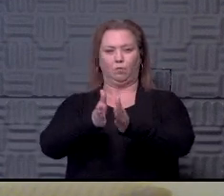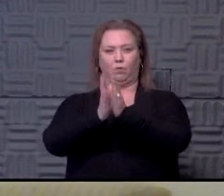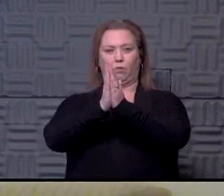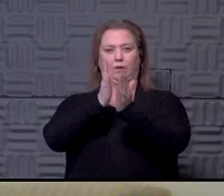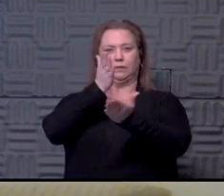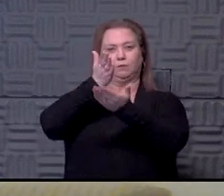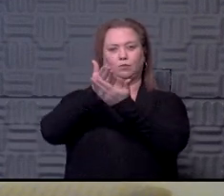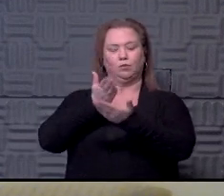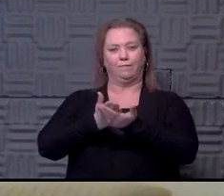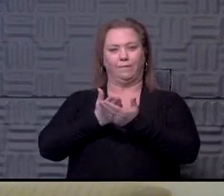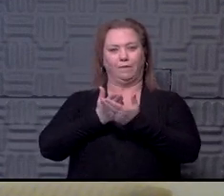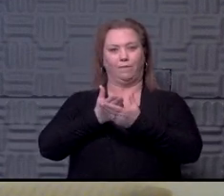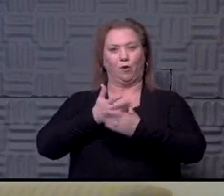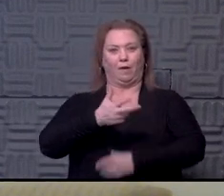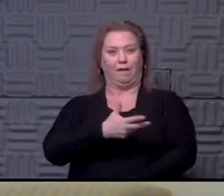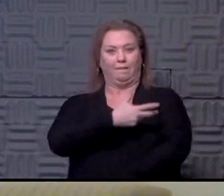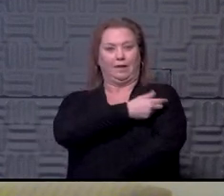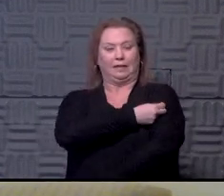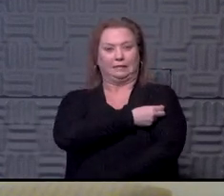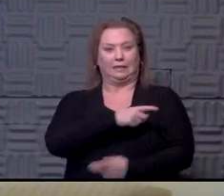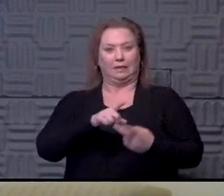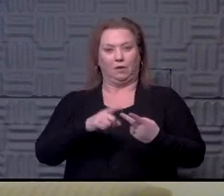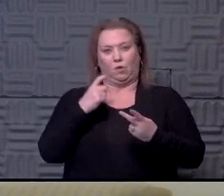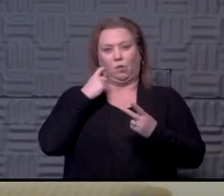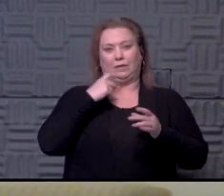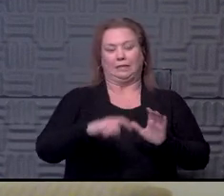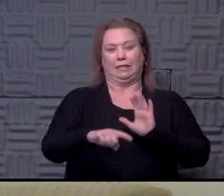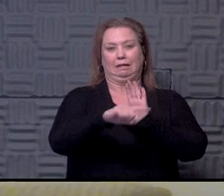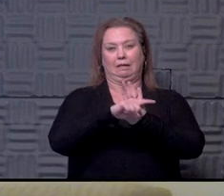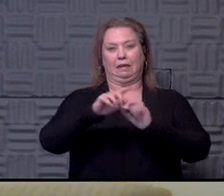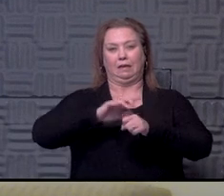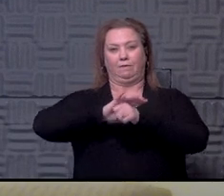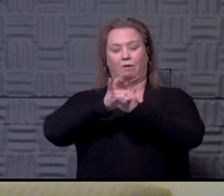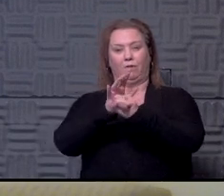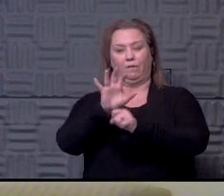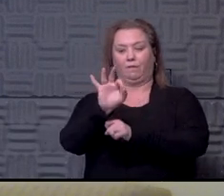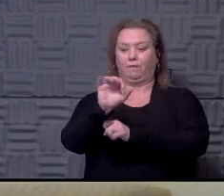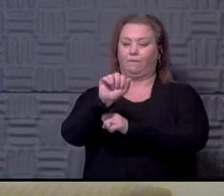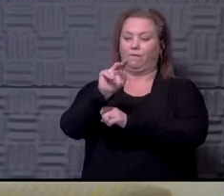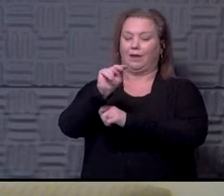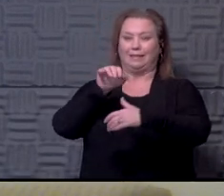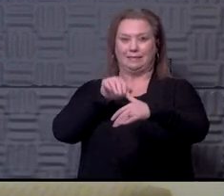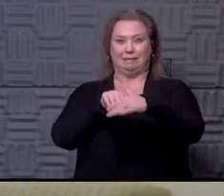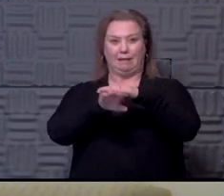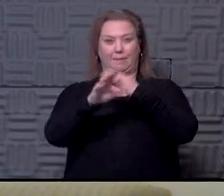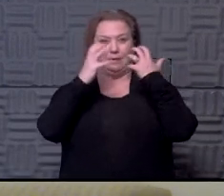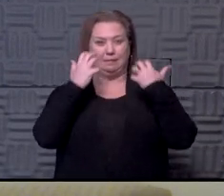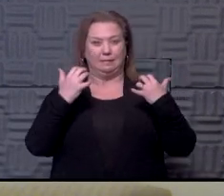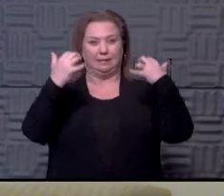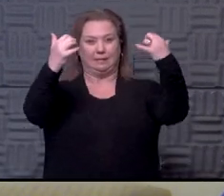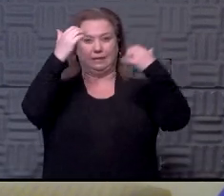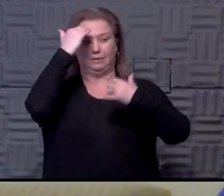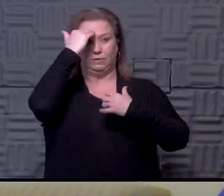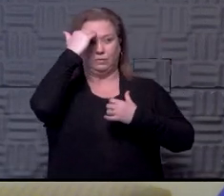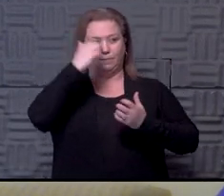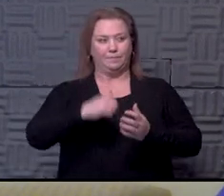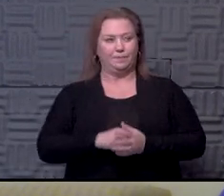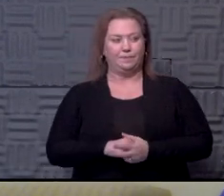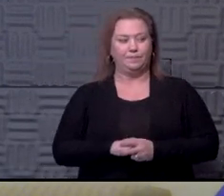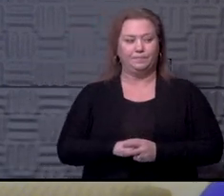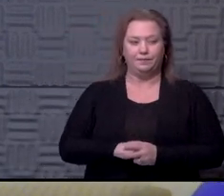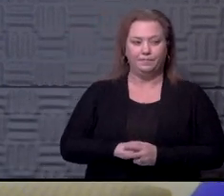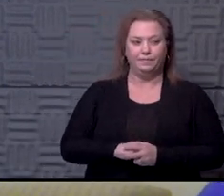proof of either a vaccination or a recent negative COVID test in order for fans to enter the stadium? Do you know that information?